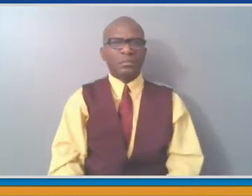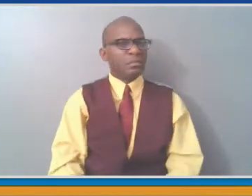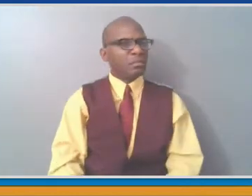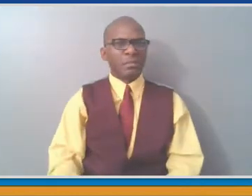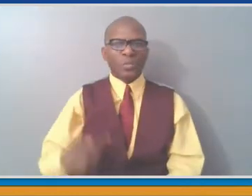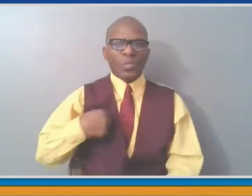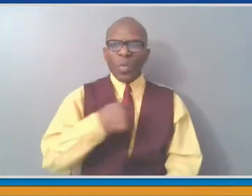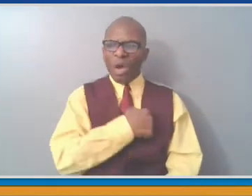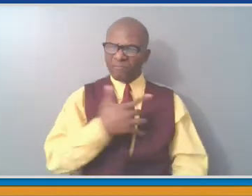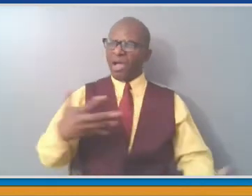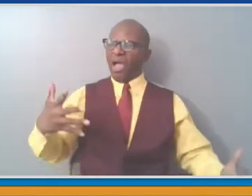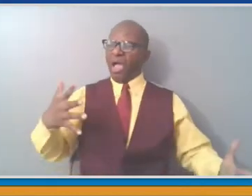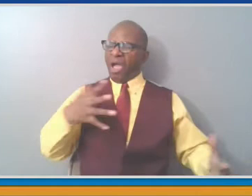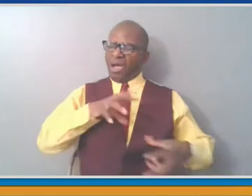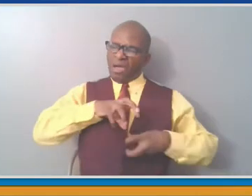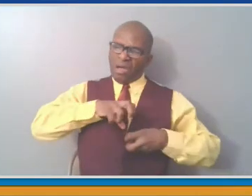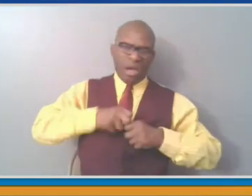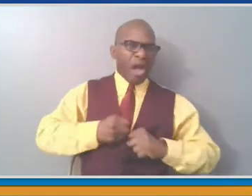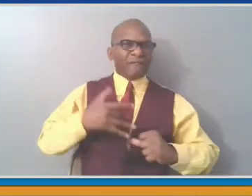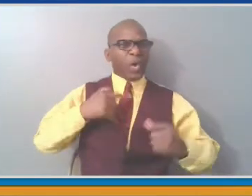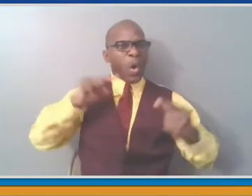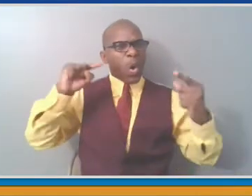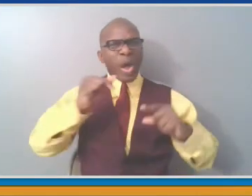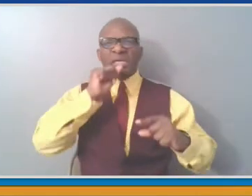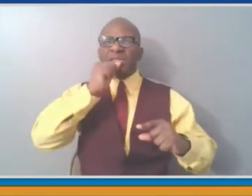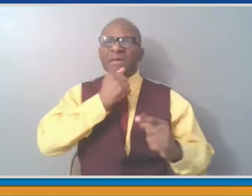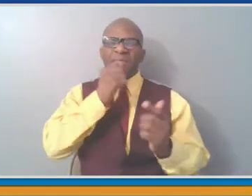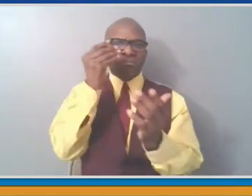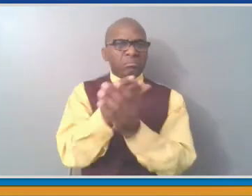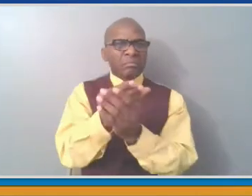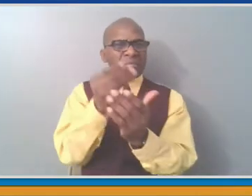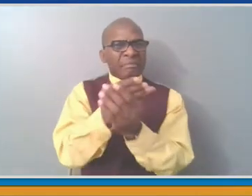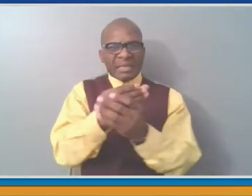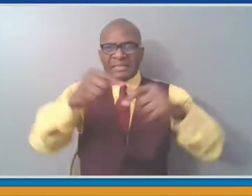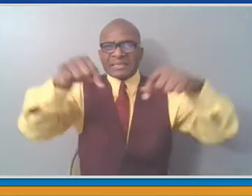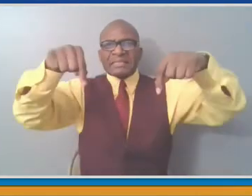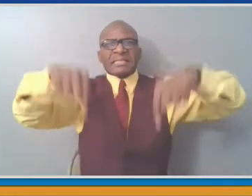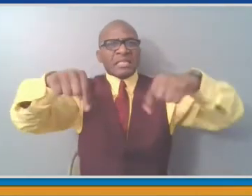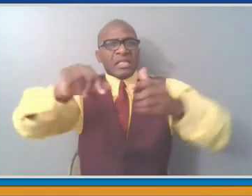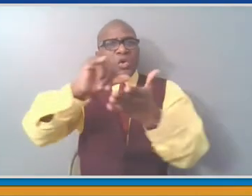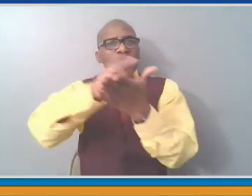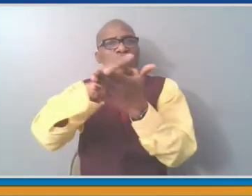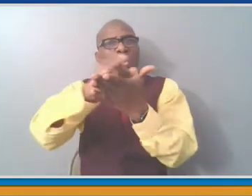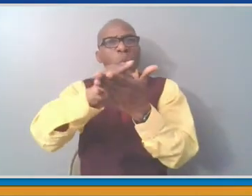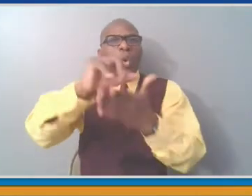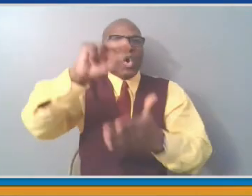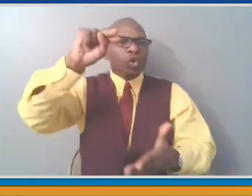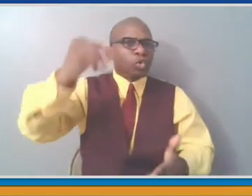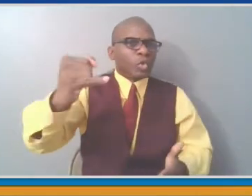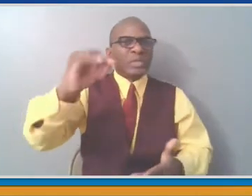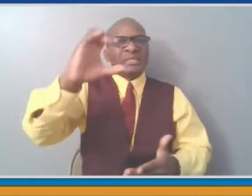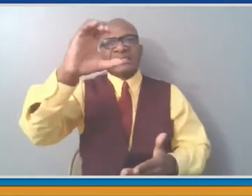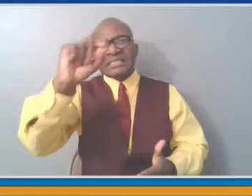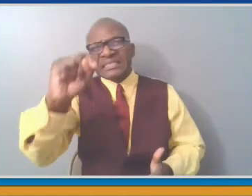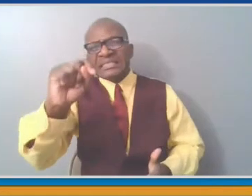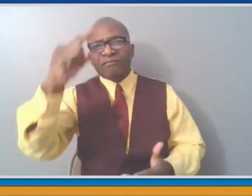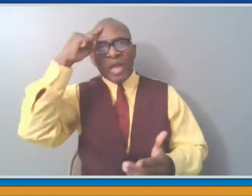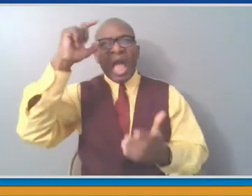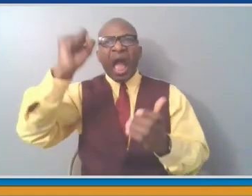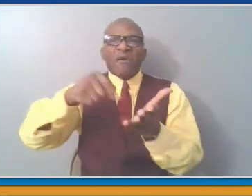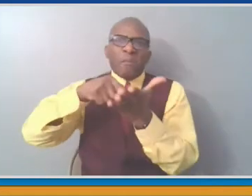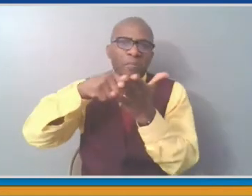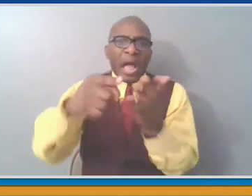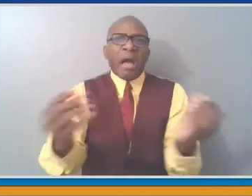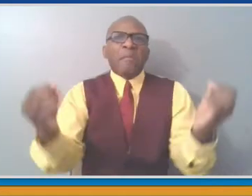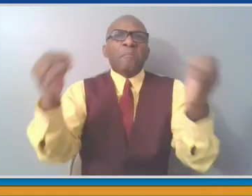like ours in a much greater degree than you have in other parts of the country, where they still rely on, you septic systems and septic fields to treat sewerage.